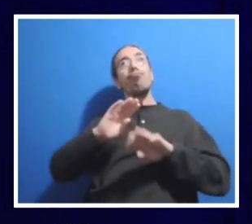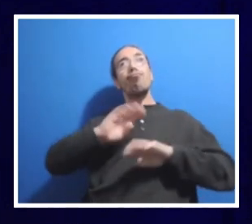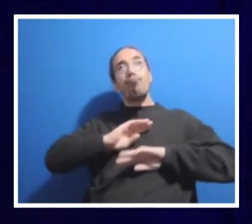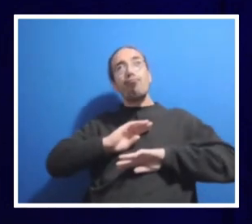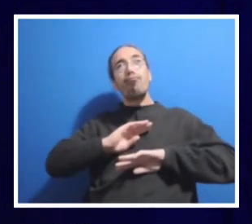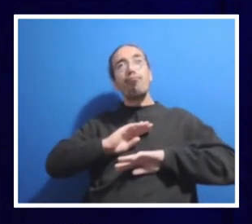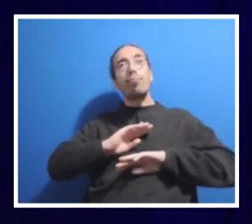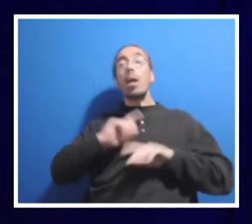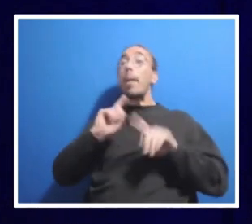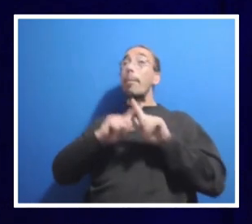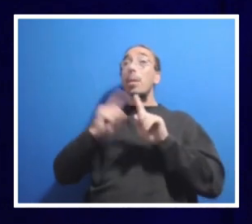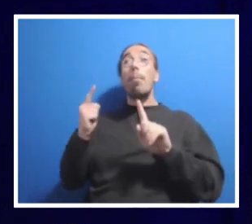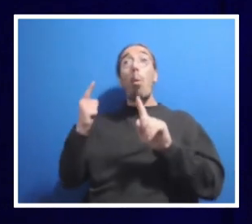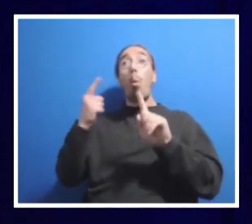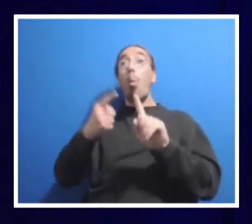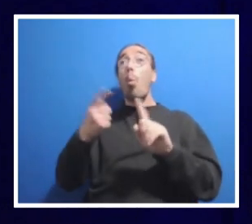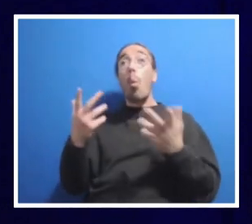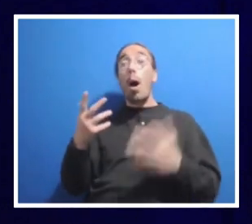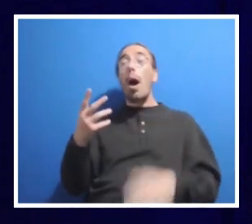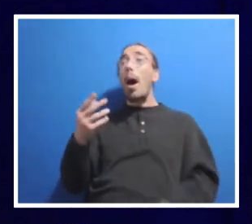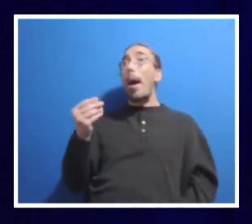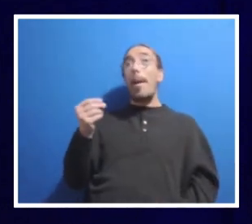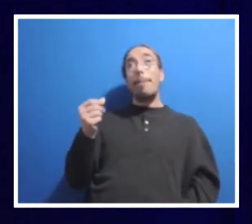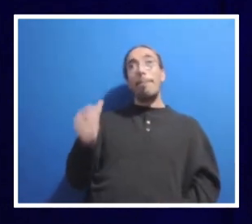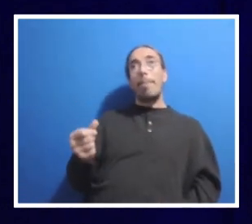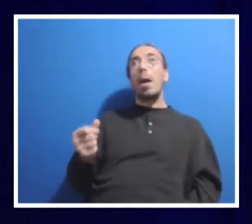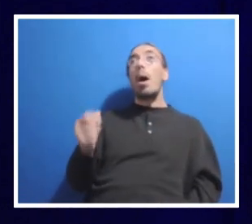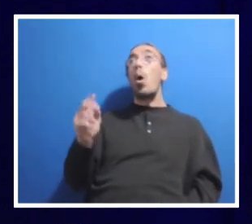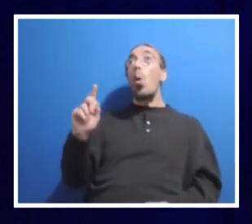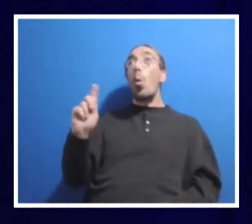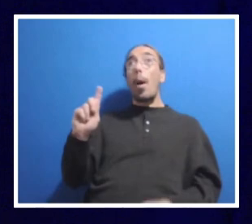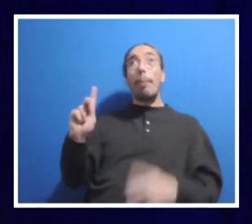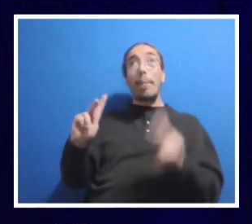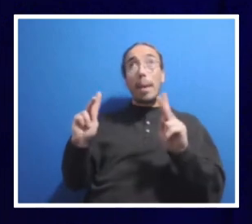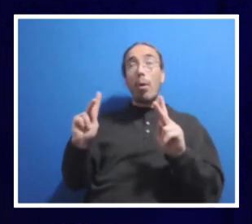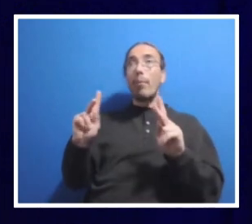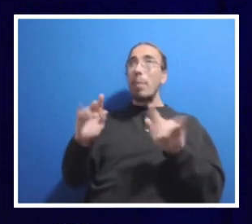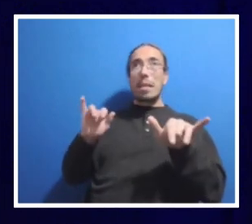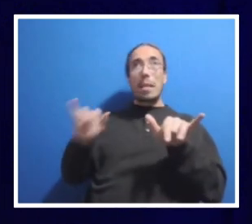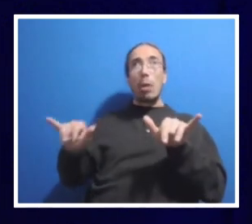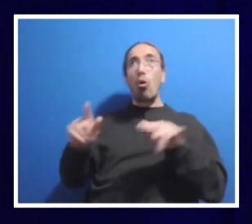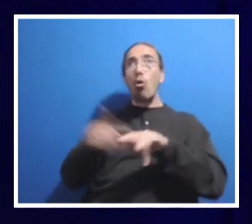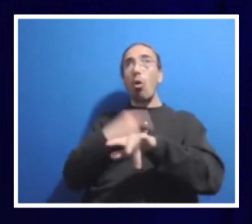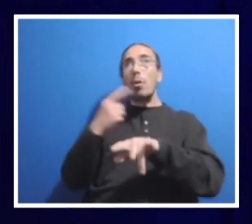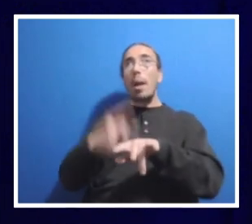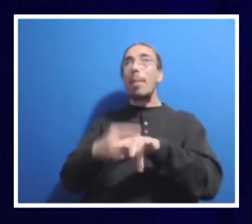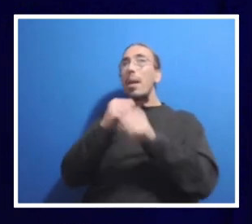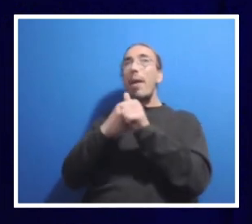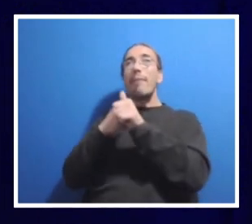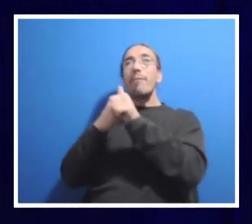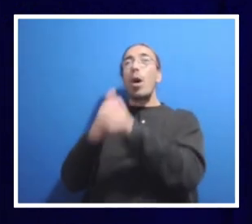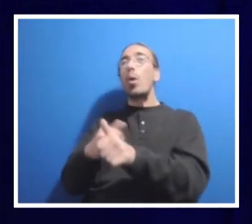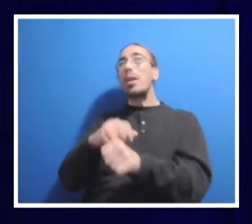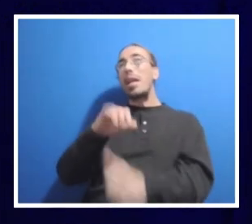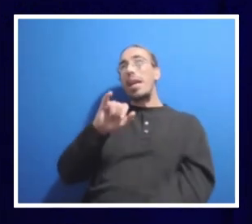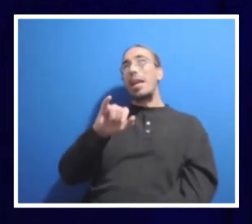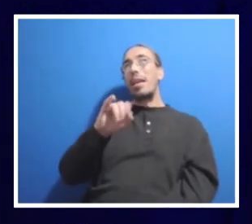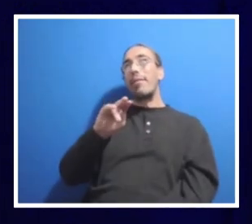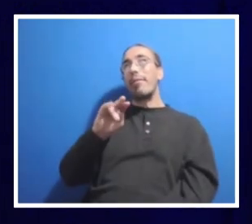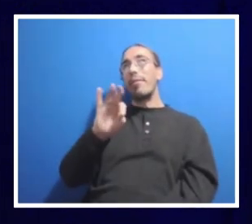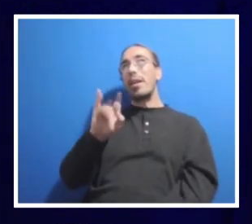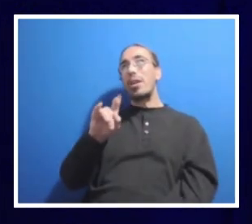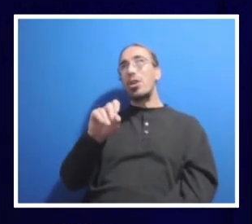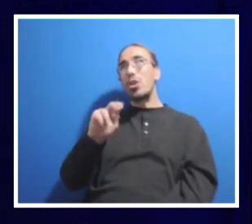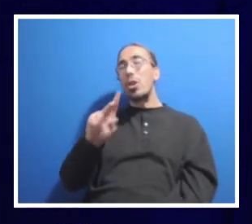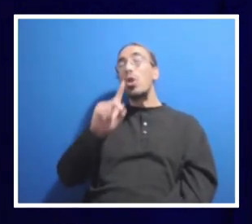pay compression, where people have been here a long time, not keeping up with inflation, is very, very real. This